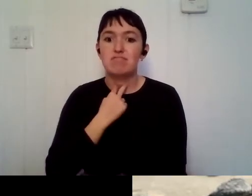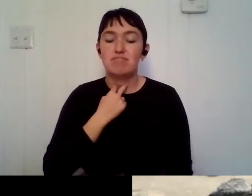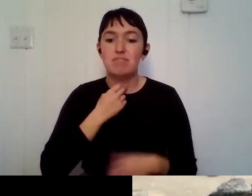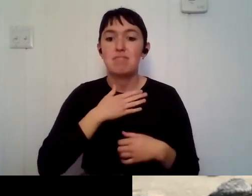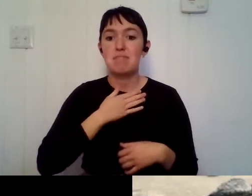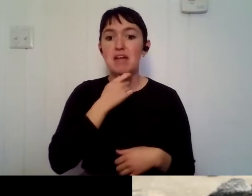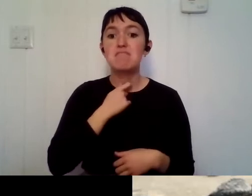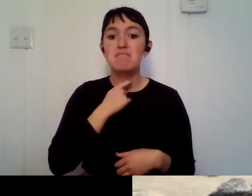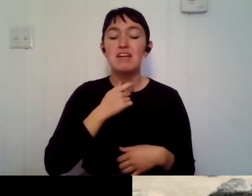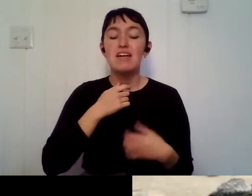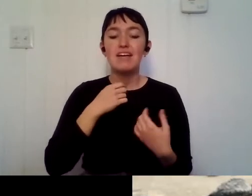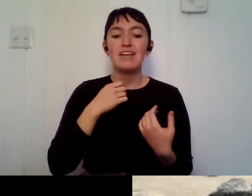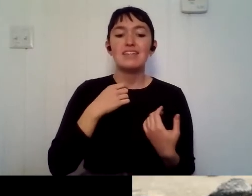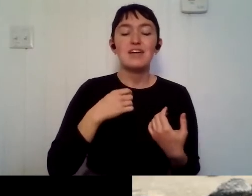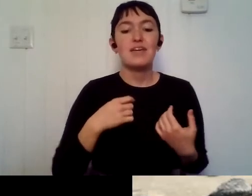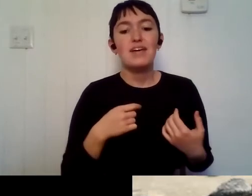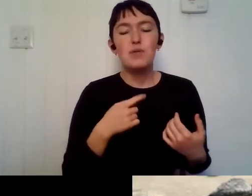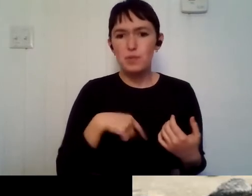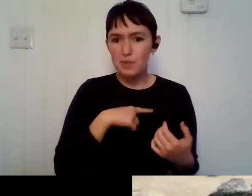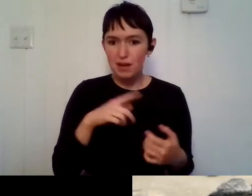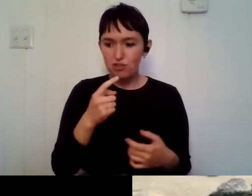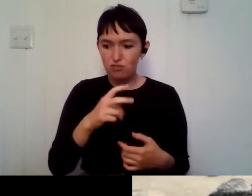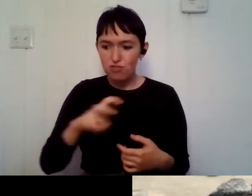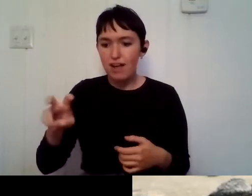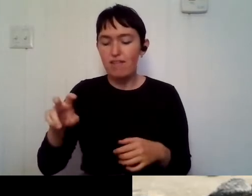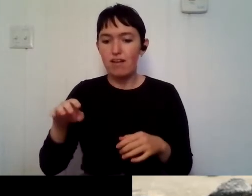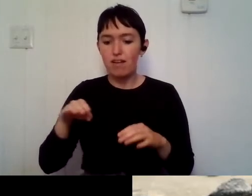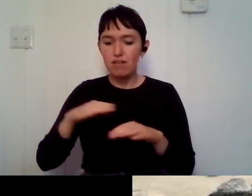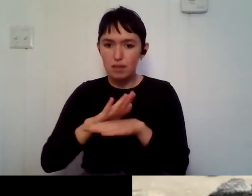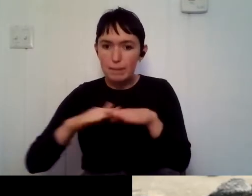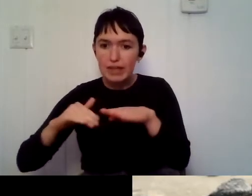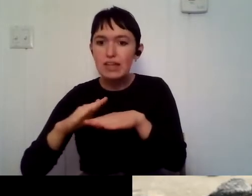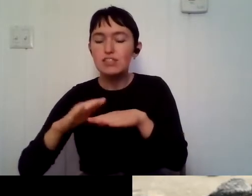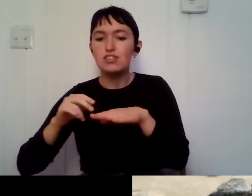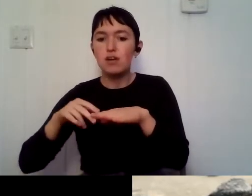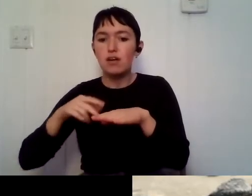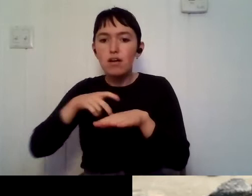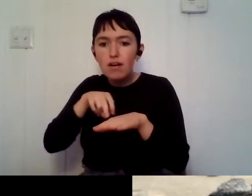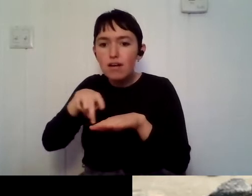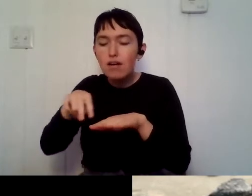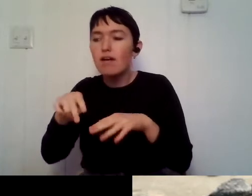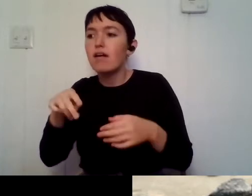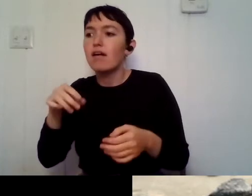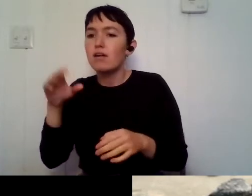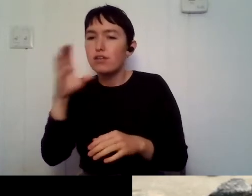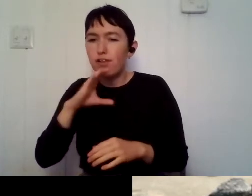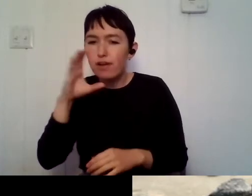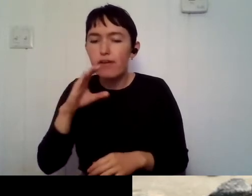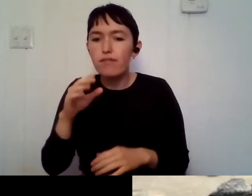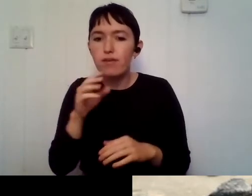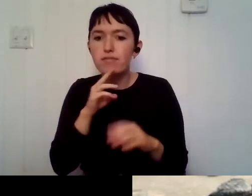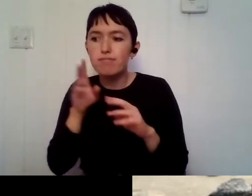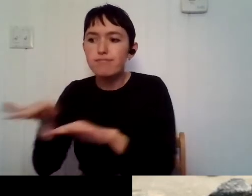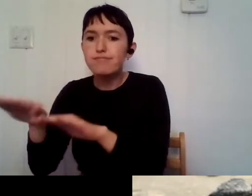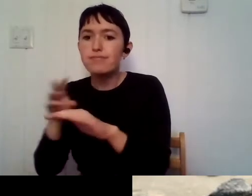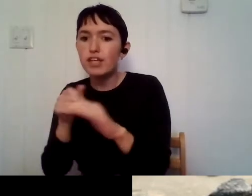like, we're, we're like traveling down the beach, like 60 miles. I'm looking for sea turtles and, um, I was, I